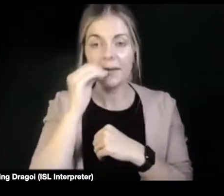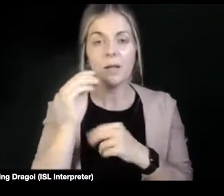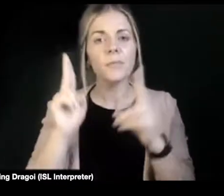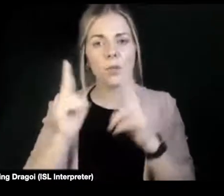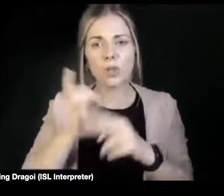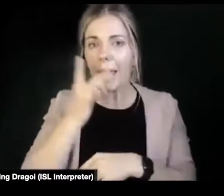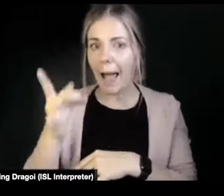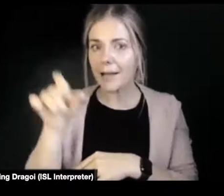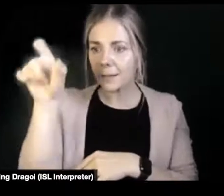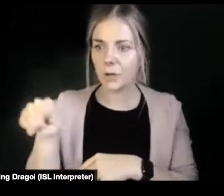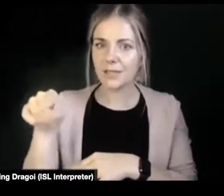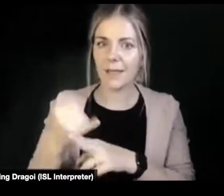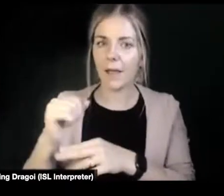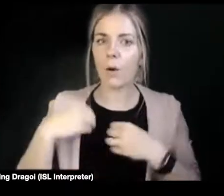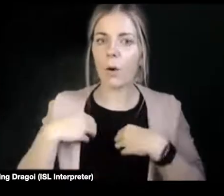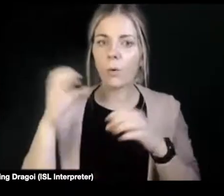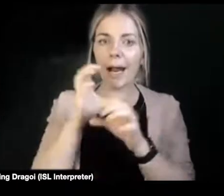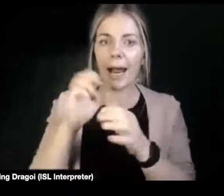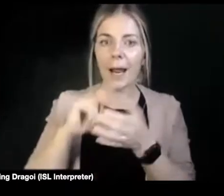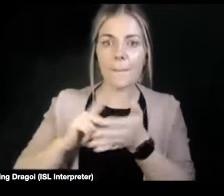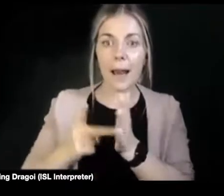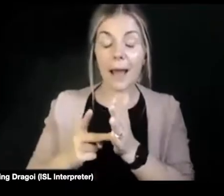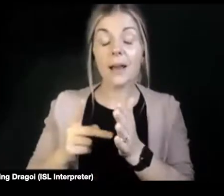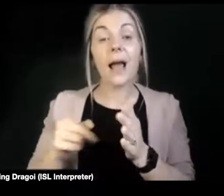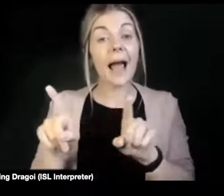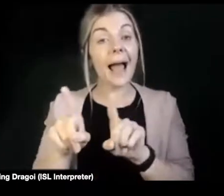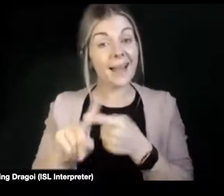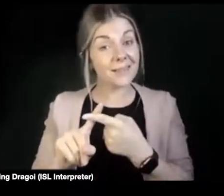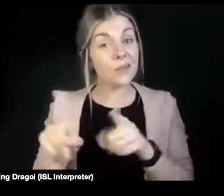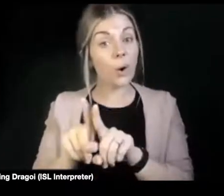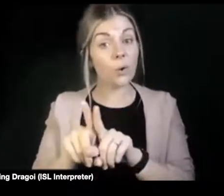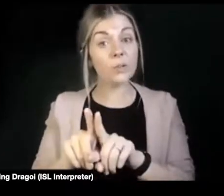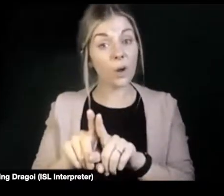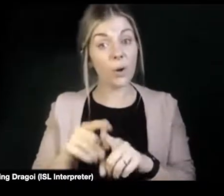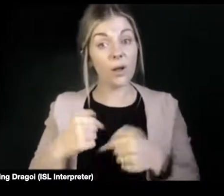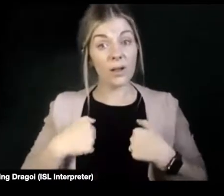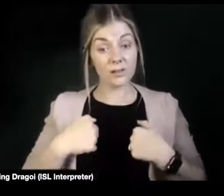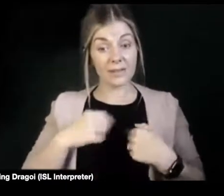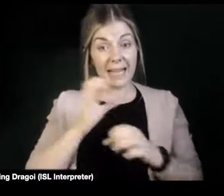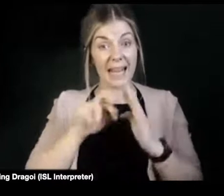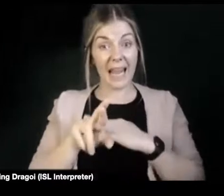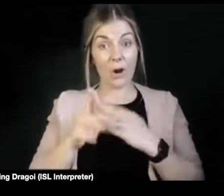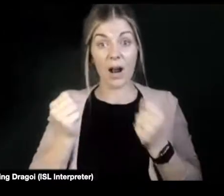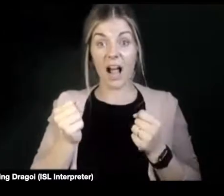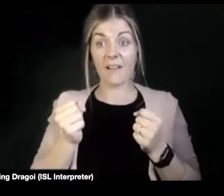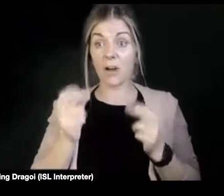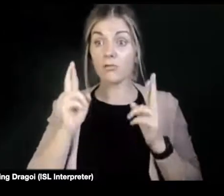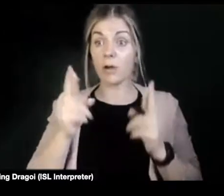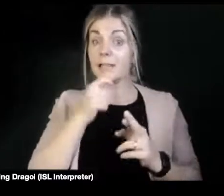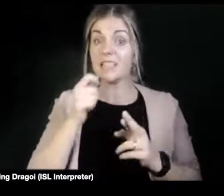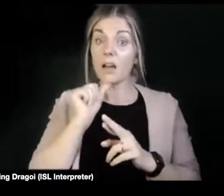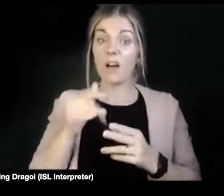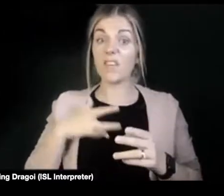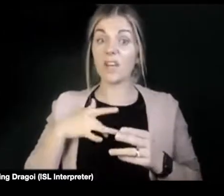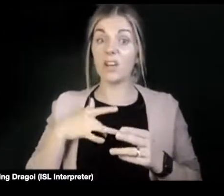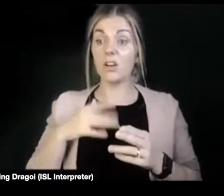But also, the carer's right to say, no, I don't feel comfortable with this. But not the right to say, I don't feel comfortable with this, therefore we're not speaking